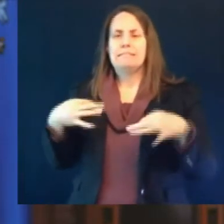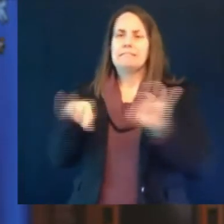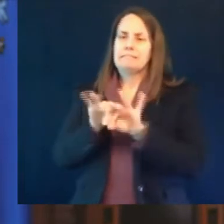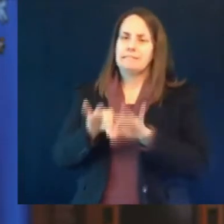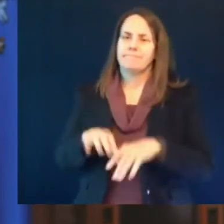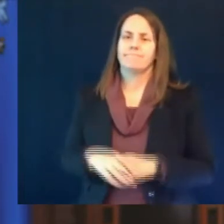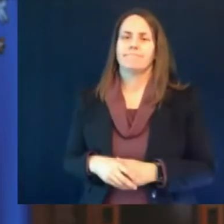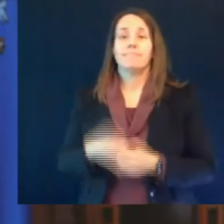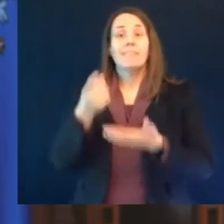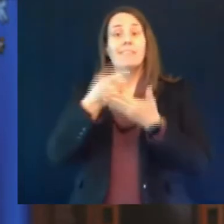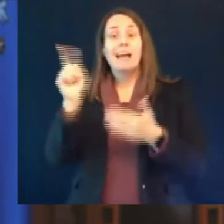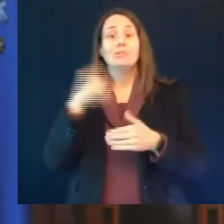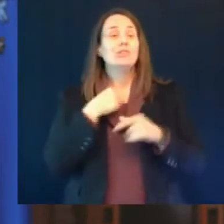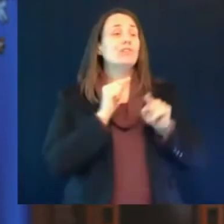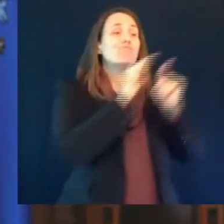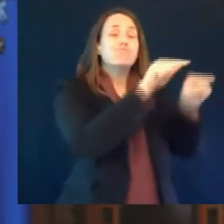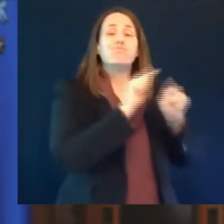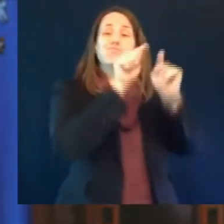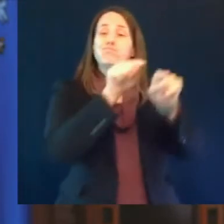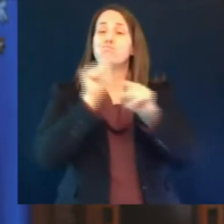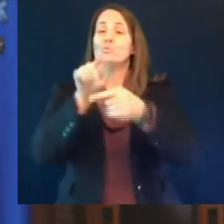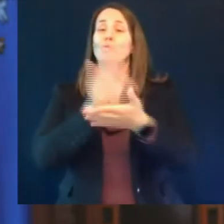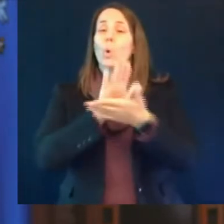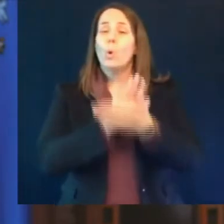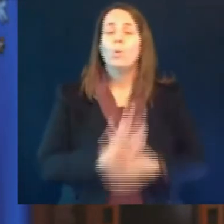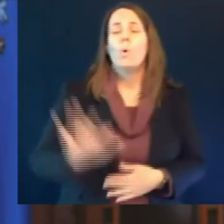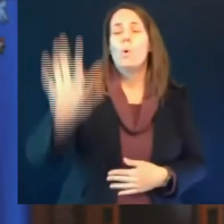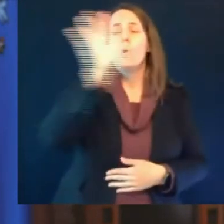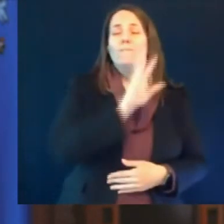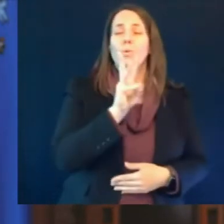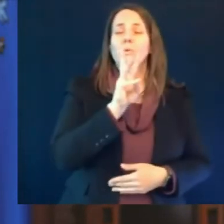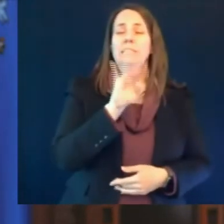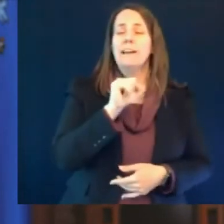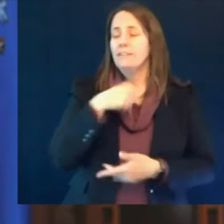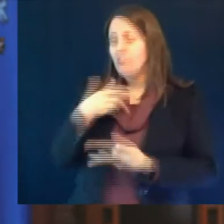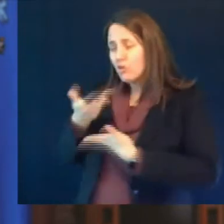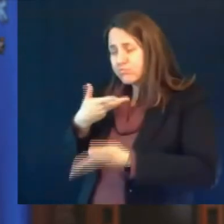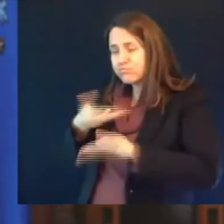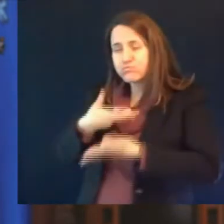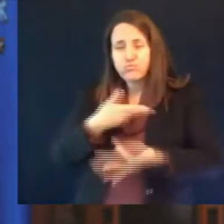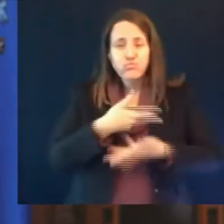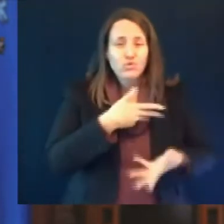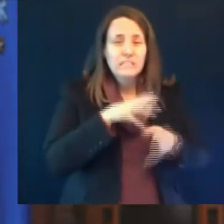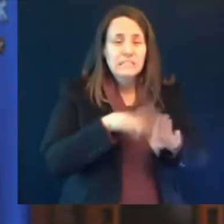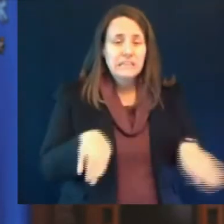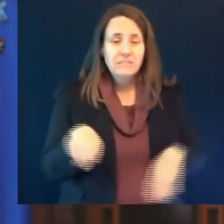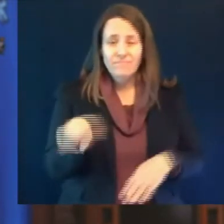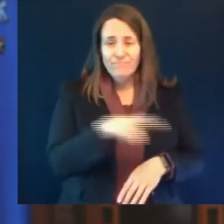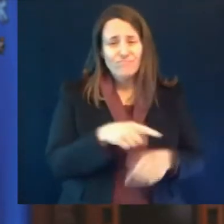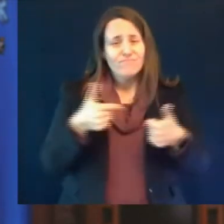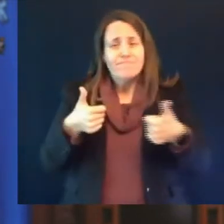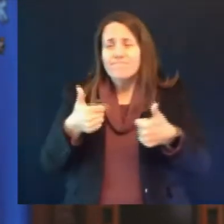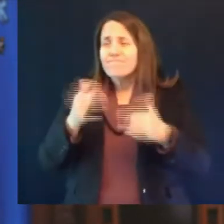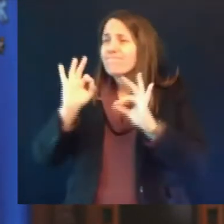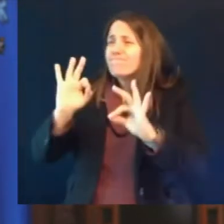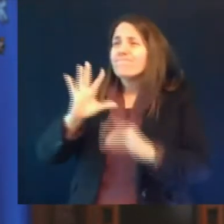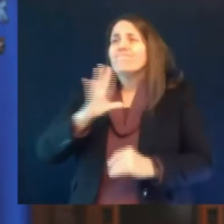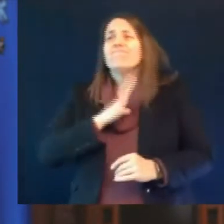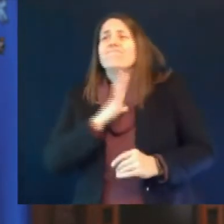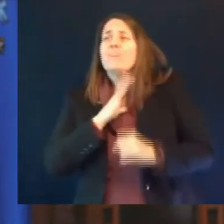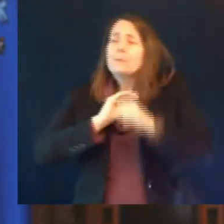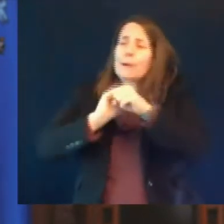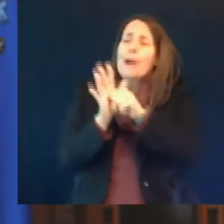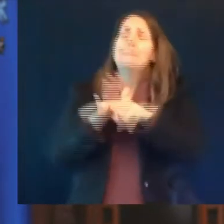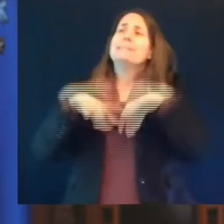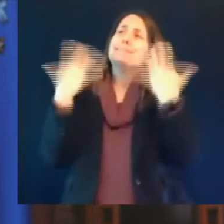foremost futures are in good hands they're doing great work to de-sigma ste sigmatize a constant